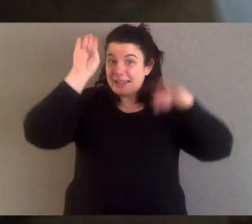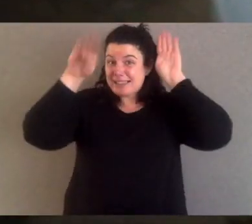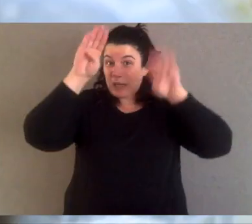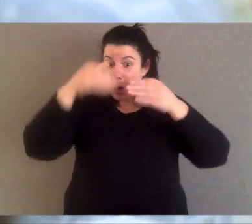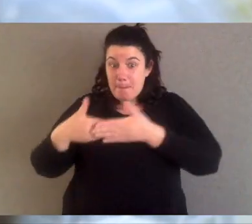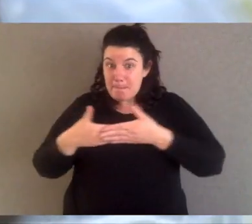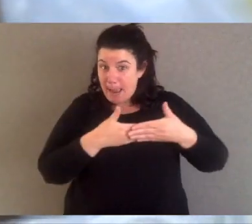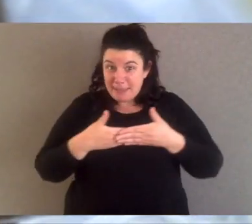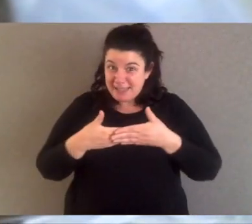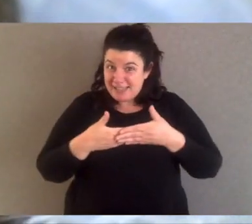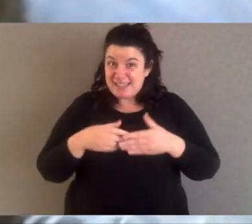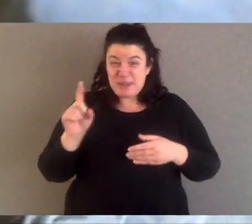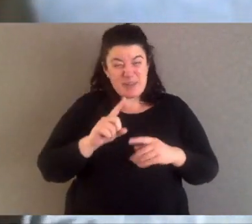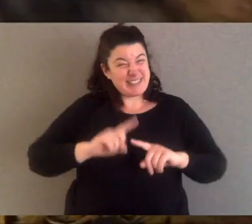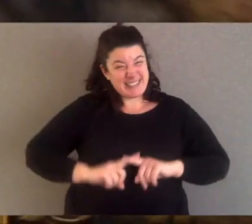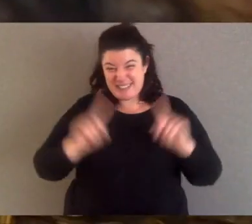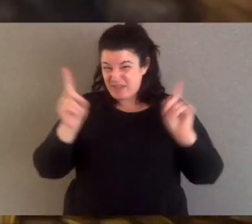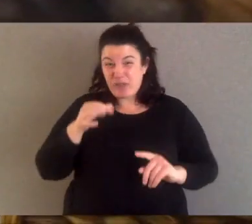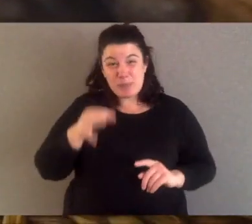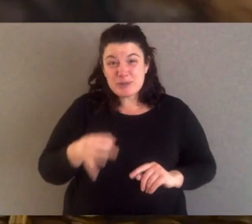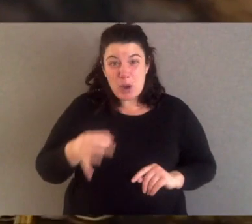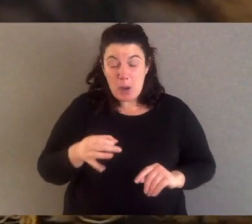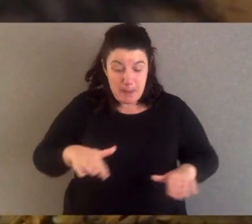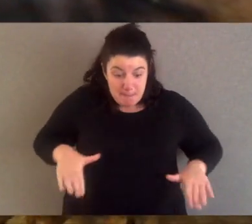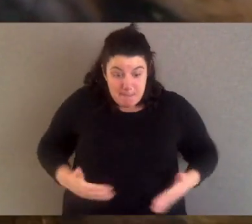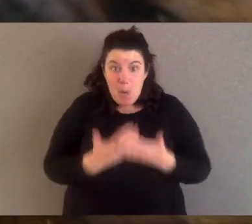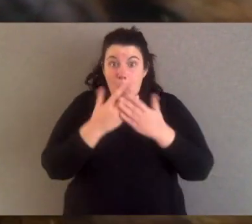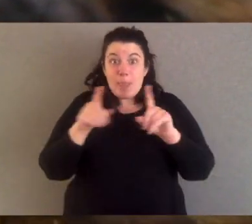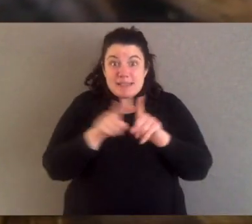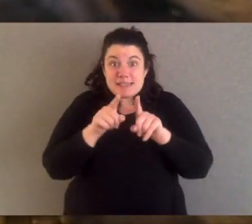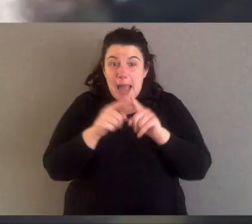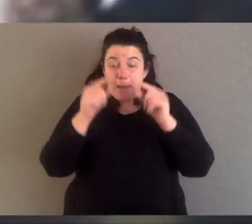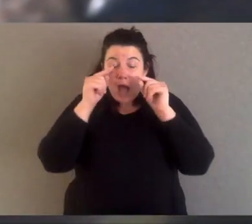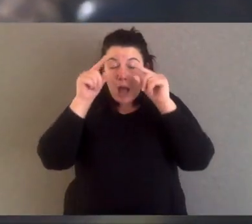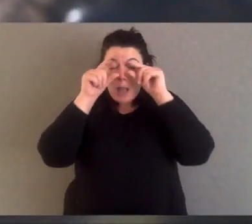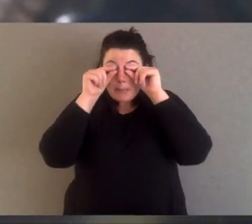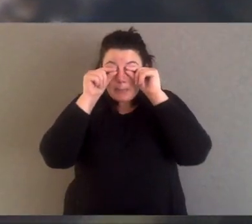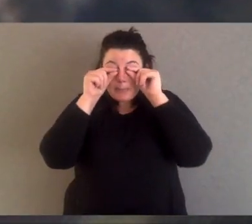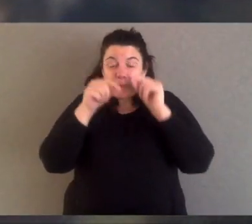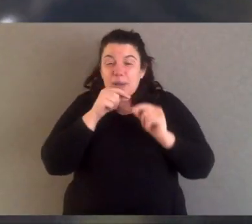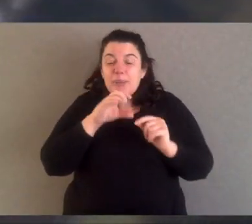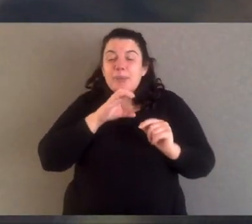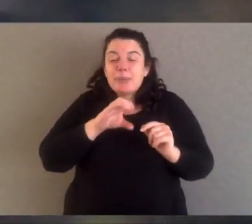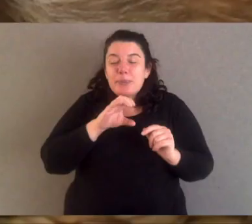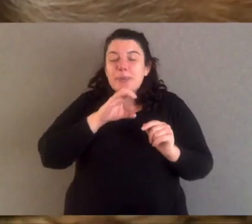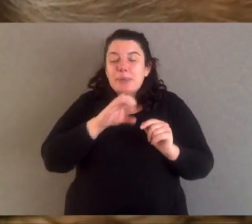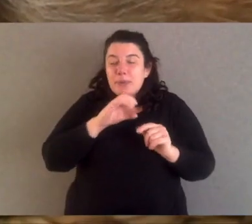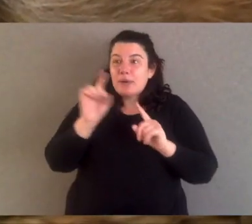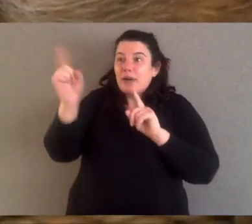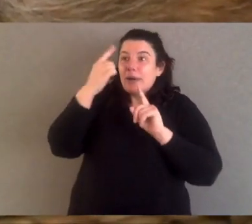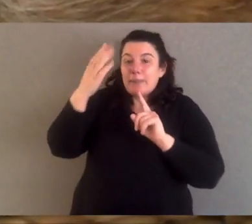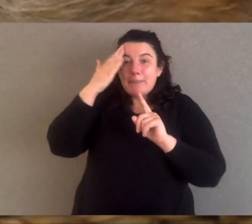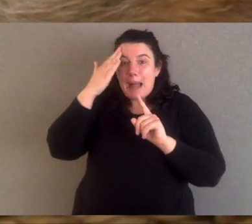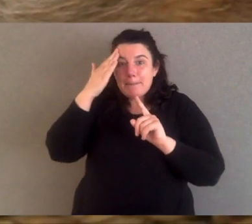they're born the same. Their little eyes are closed. They make little vocalizations to call out to mum, but they suckle and drink milk.